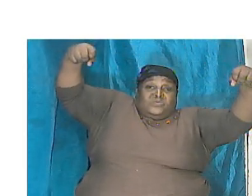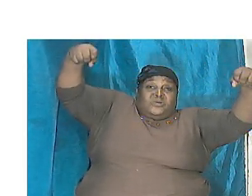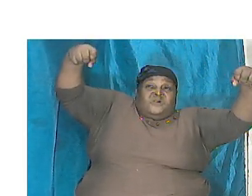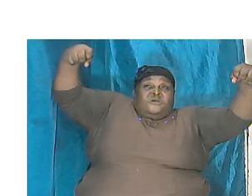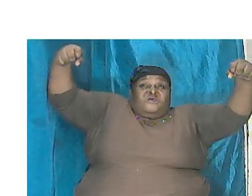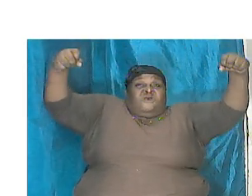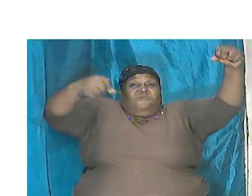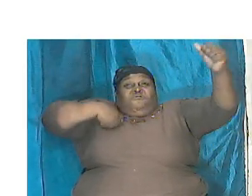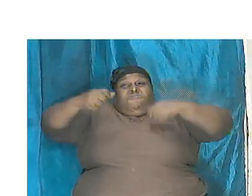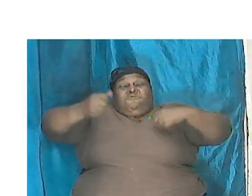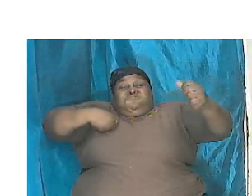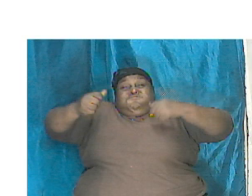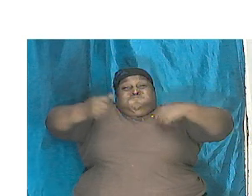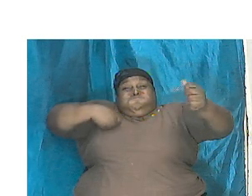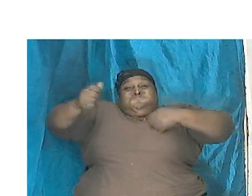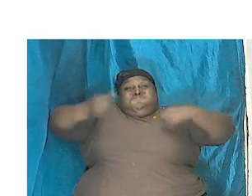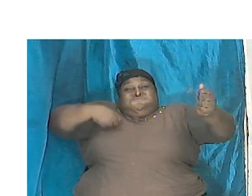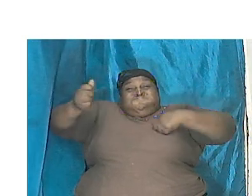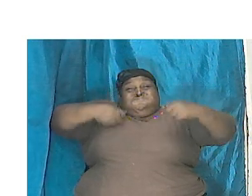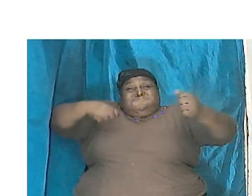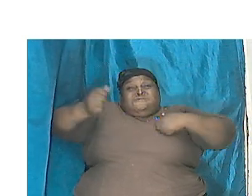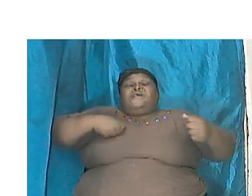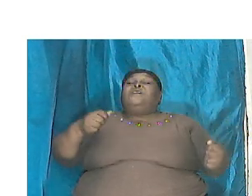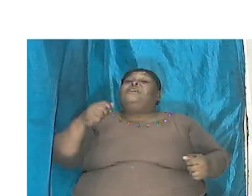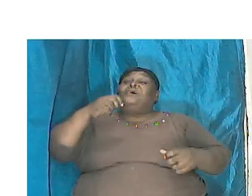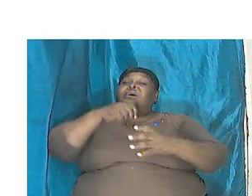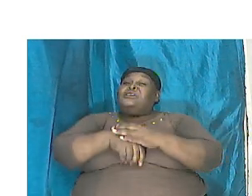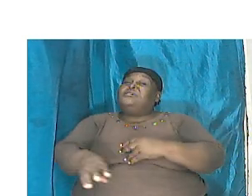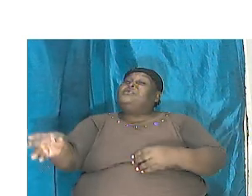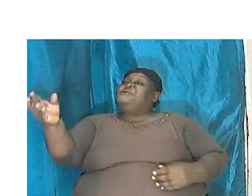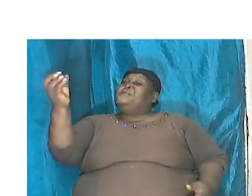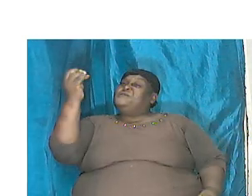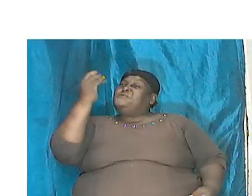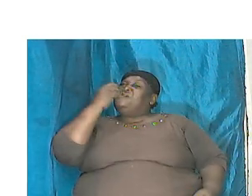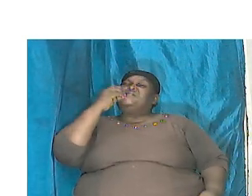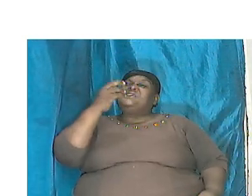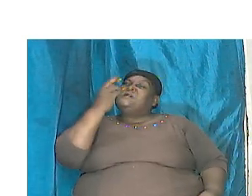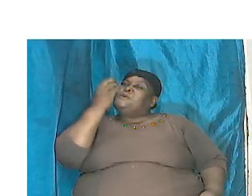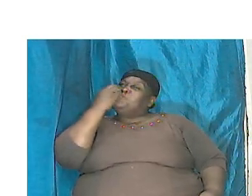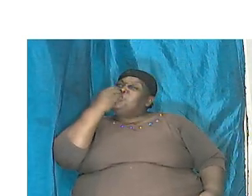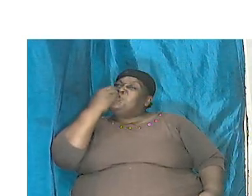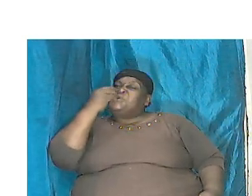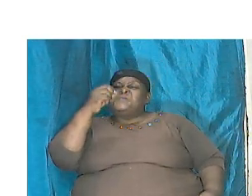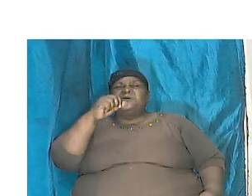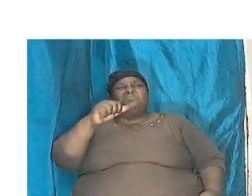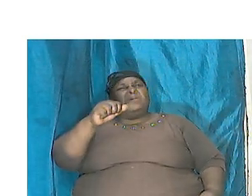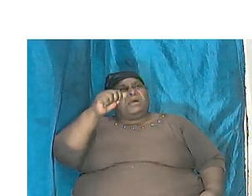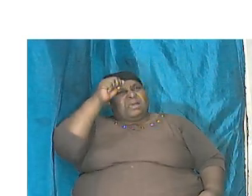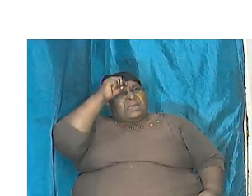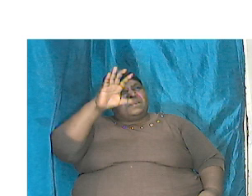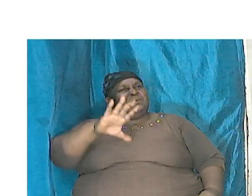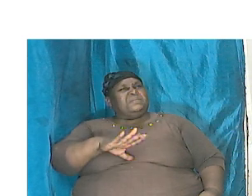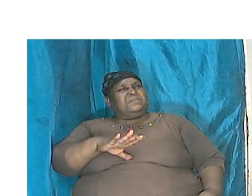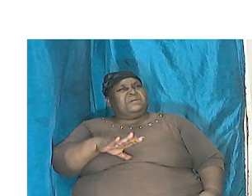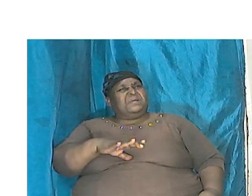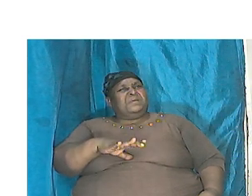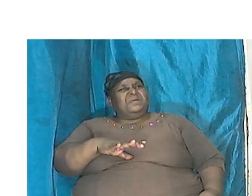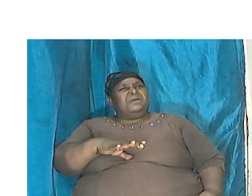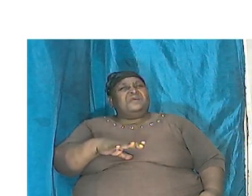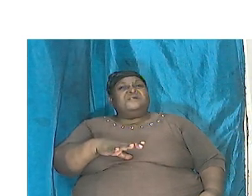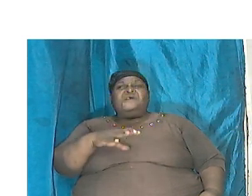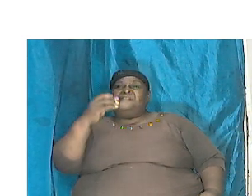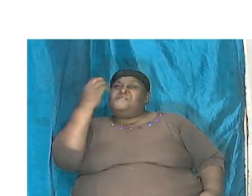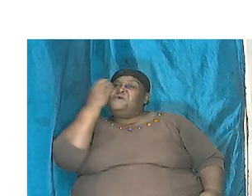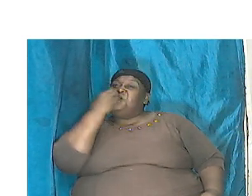yes they are in the jungle and they are not eating man they are not even eating flesh if they do that no it's because of sin but they